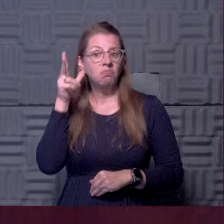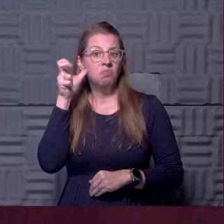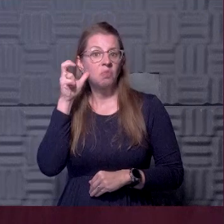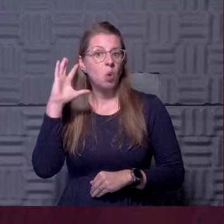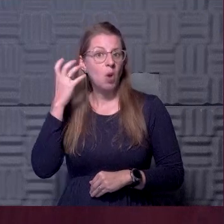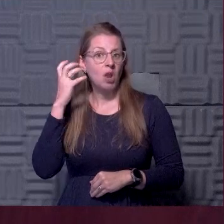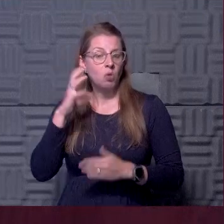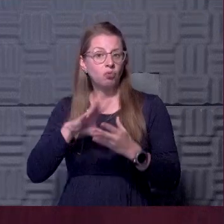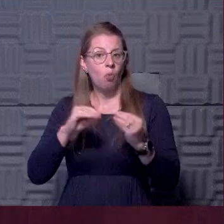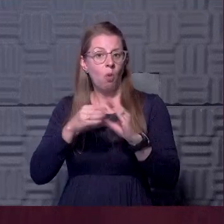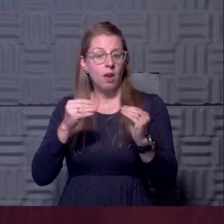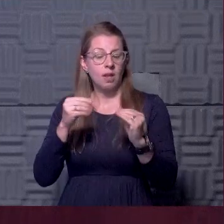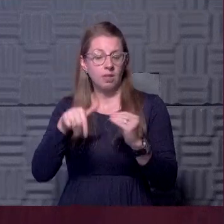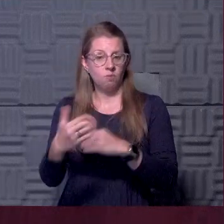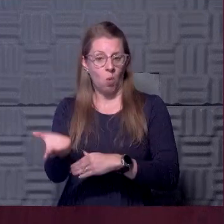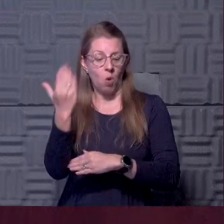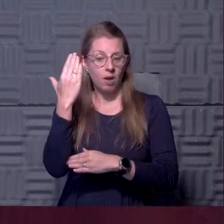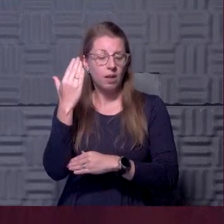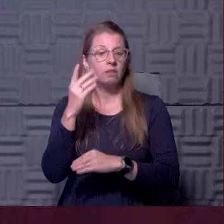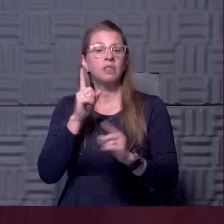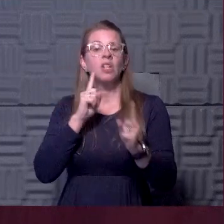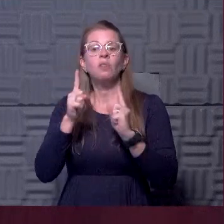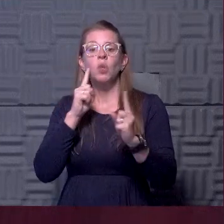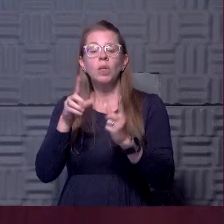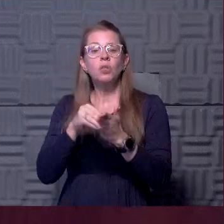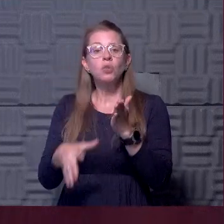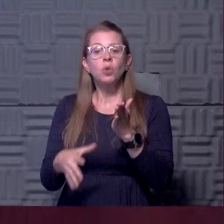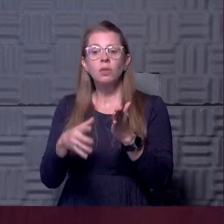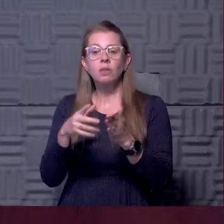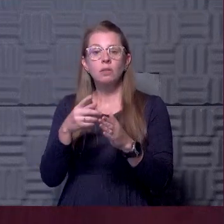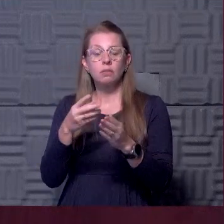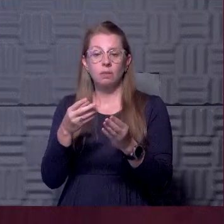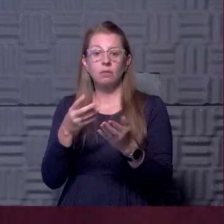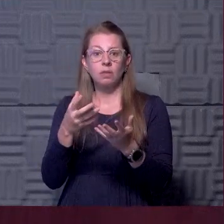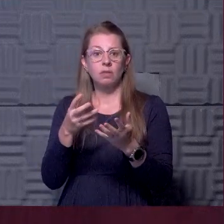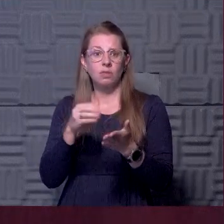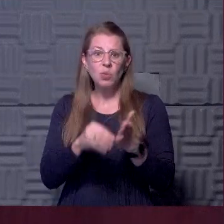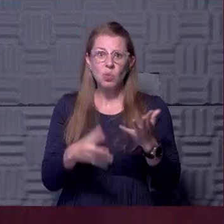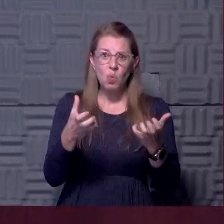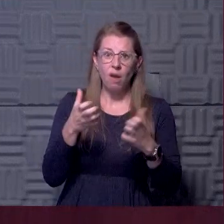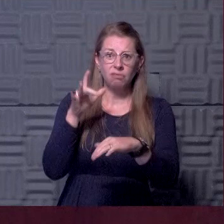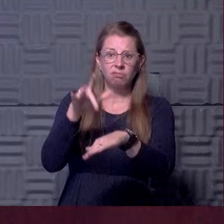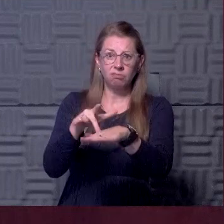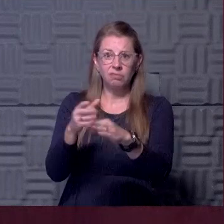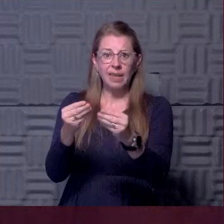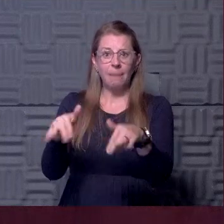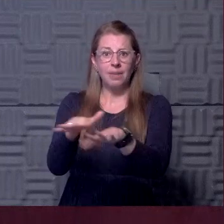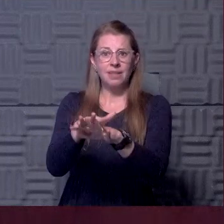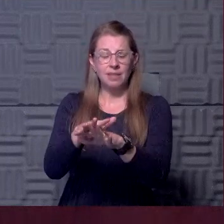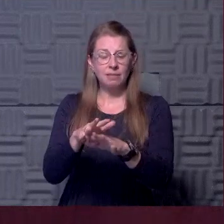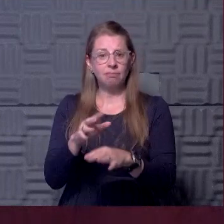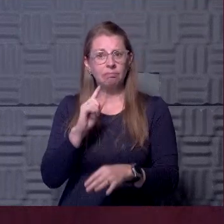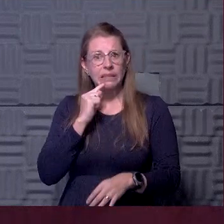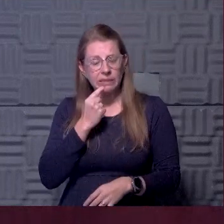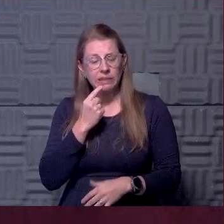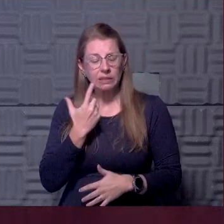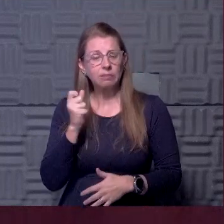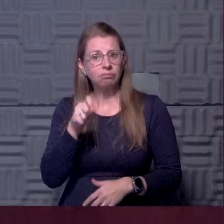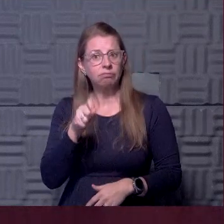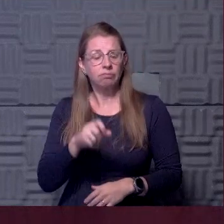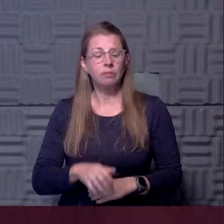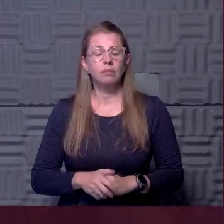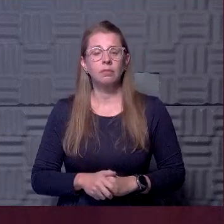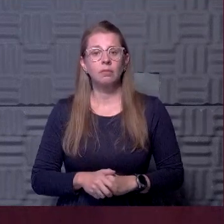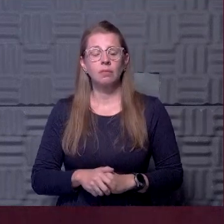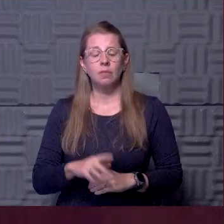morning about campuses across the country and they're interviewing students and the students want to be back on campus. They really miss their campus life and I